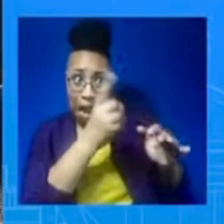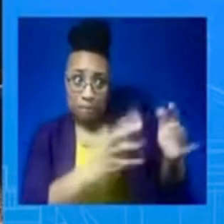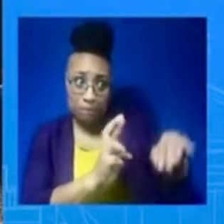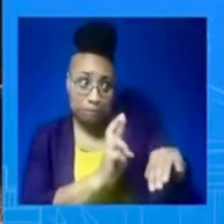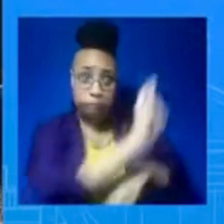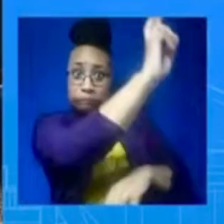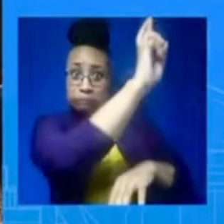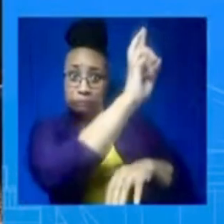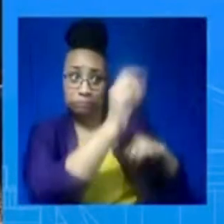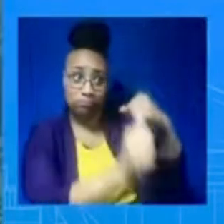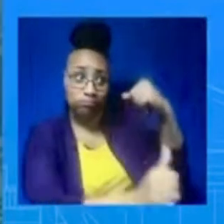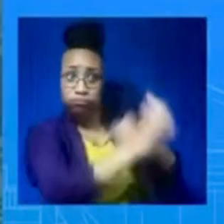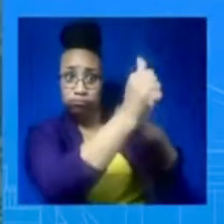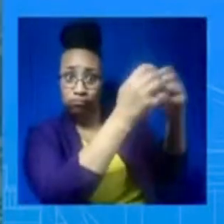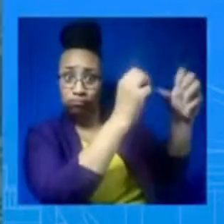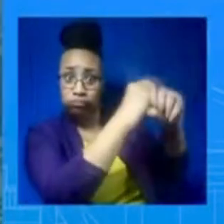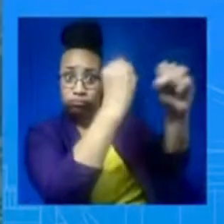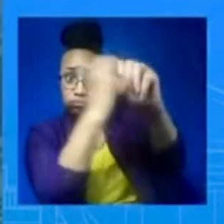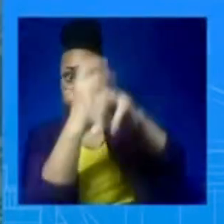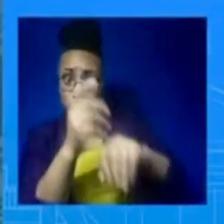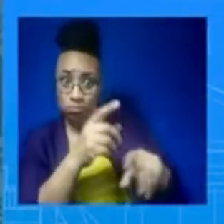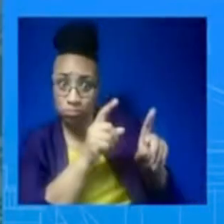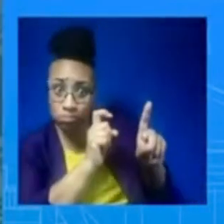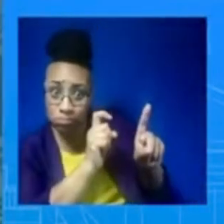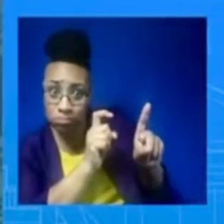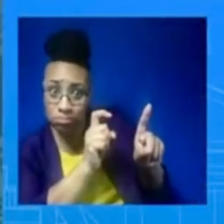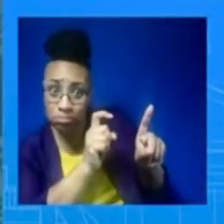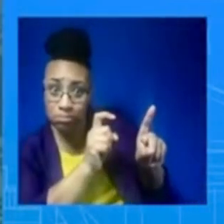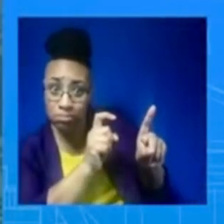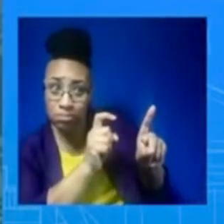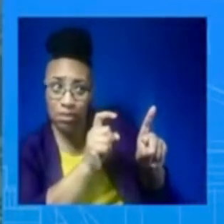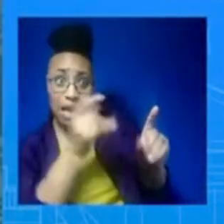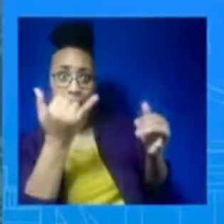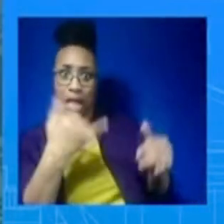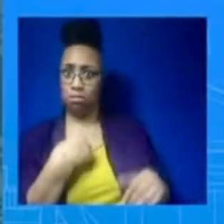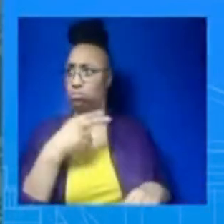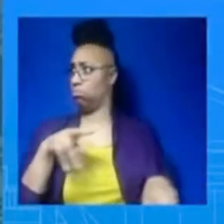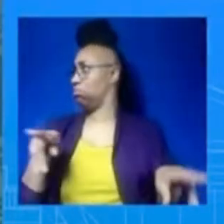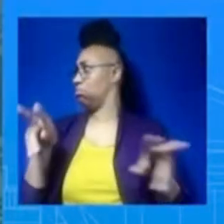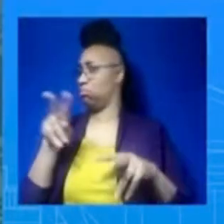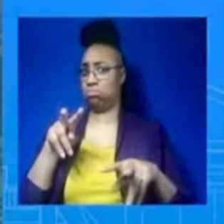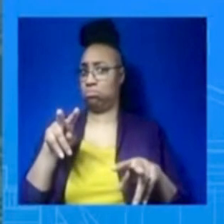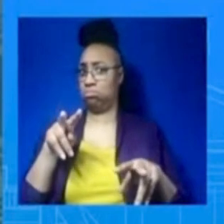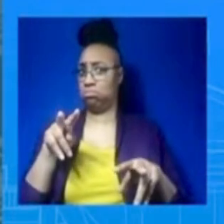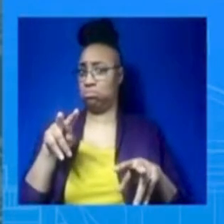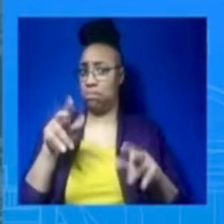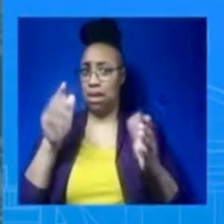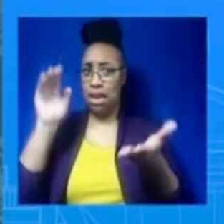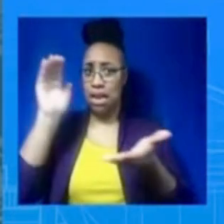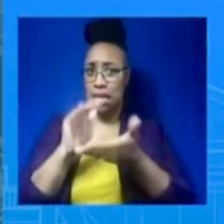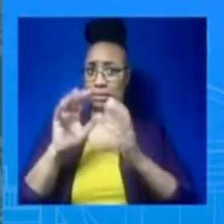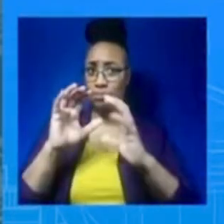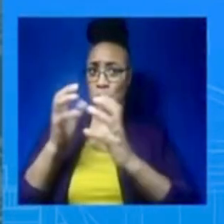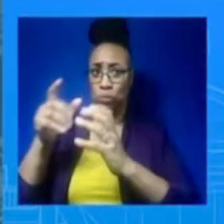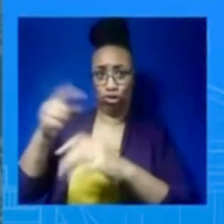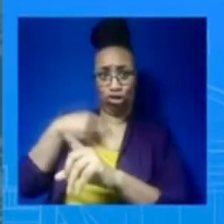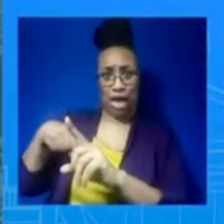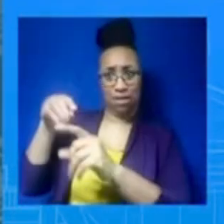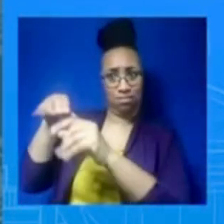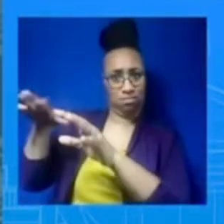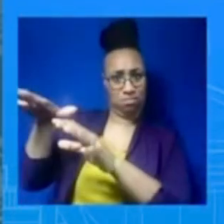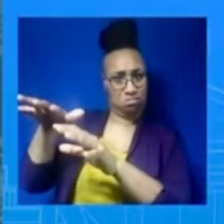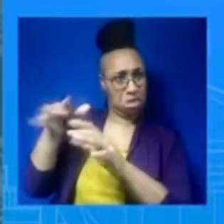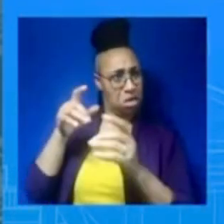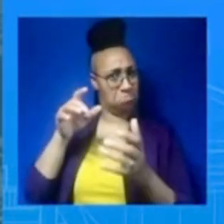became public? No, the purpose was not to ask them to take action one way or another. These are, again, sovereign decisions that nations have to make. It was about informing them